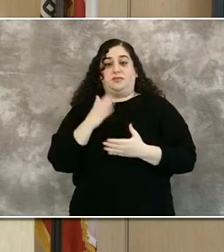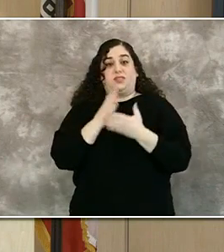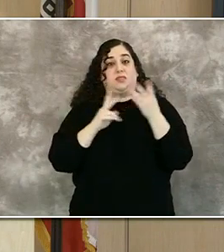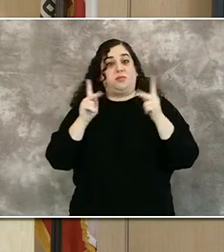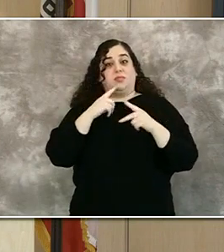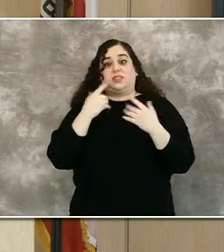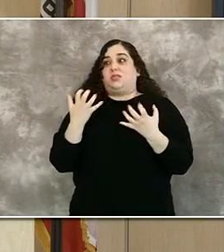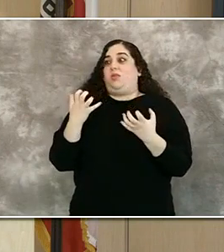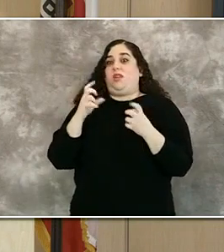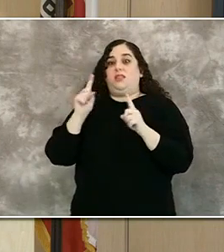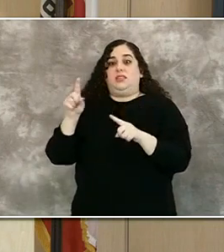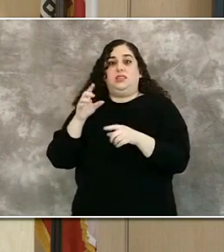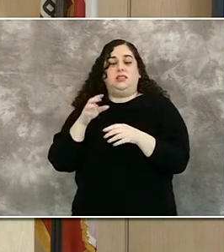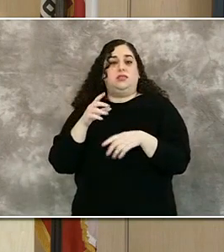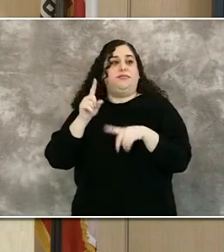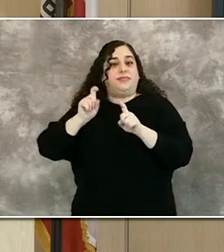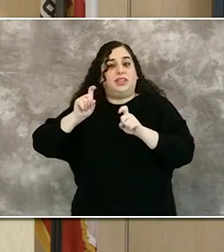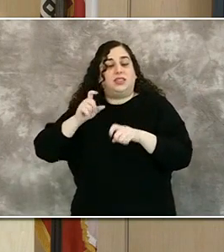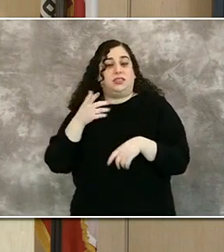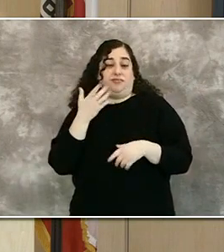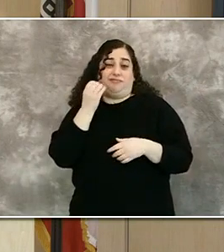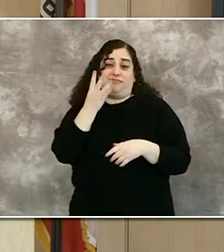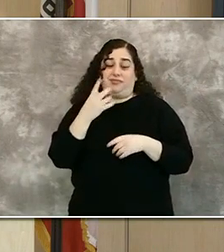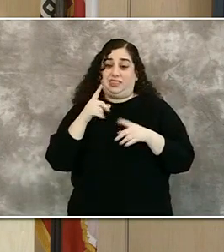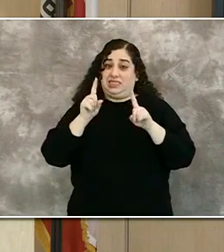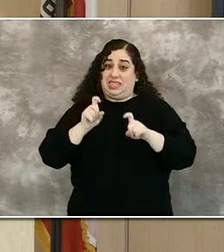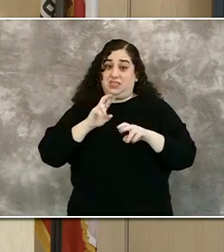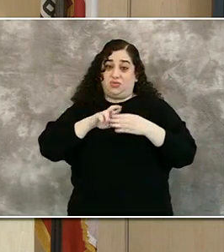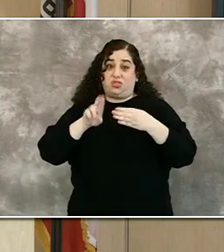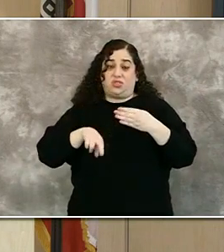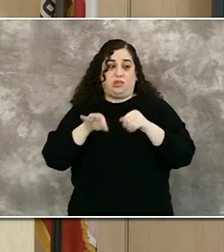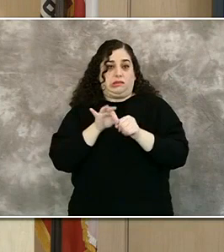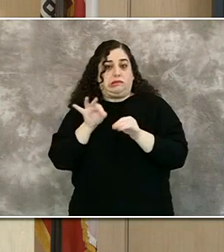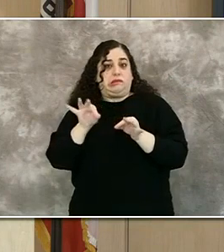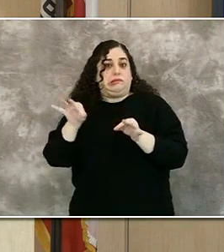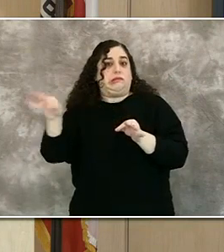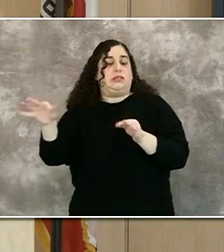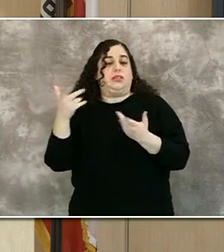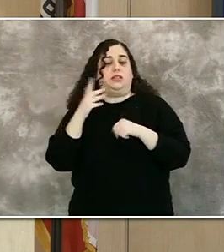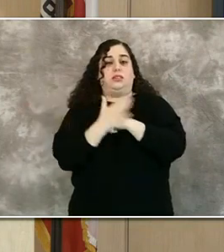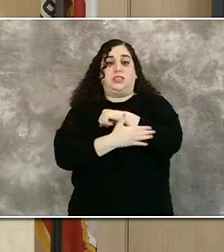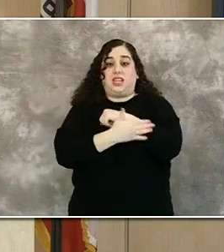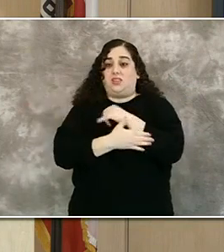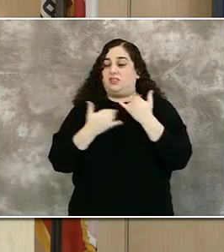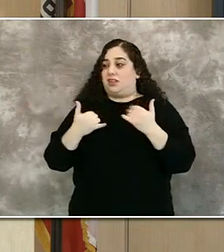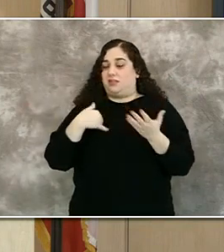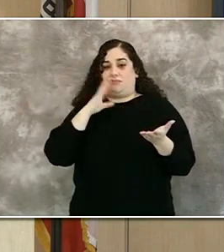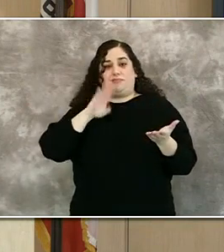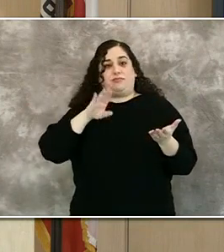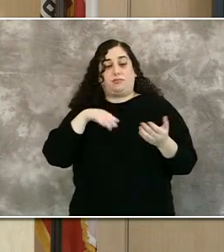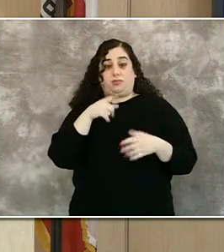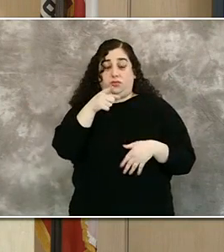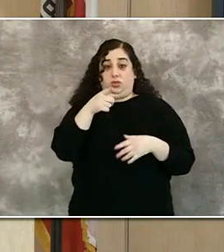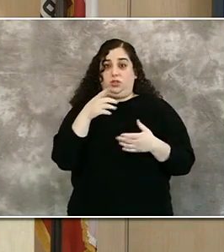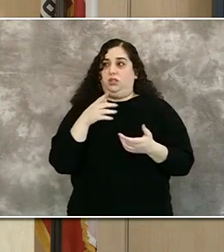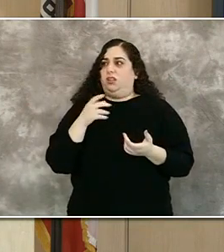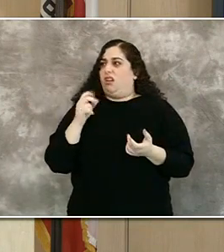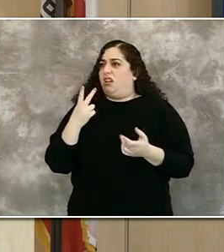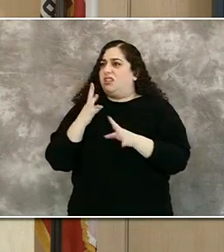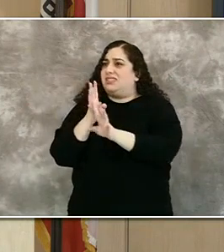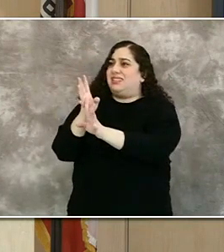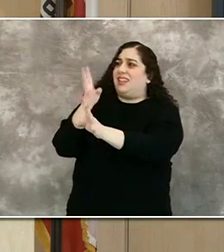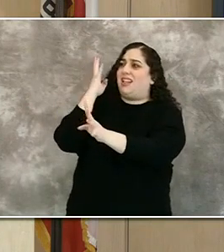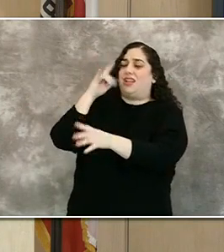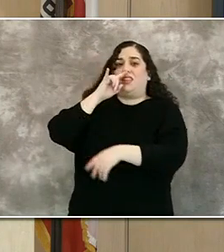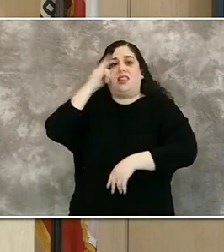both at the county and at the healthcare sites in the community. If you, that should not stop you from being tested. If you